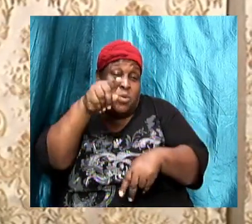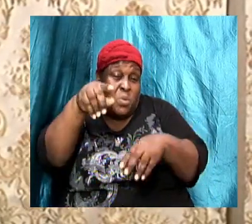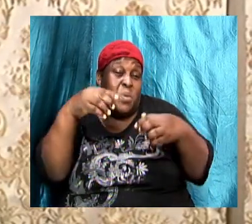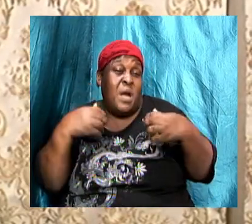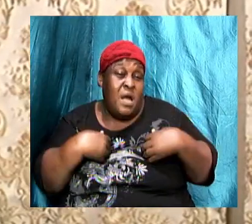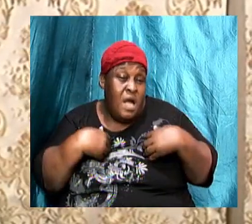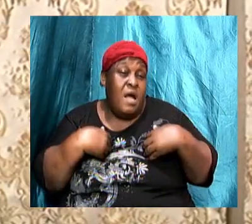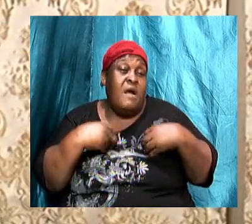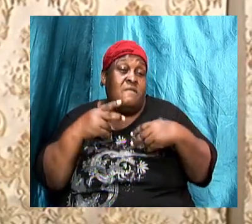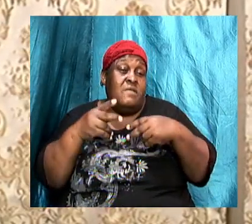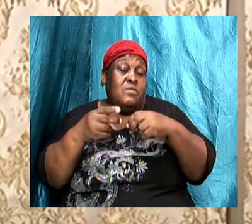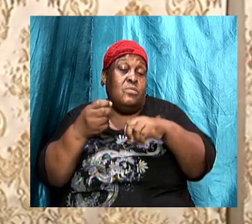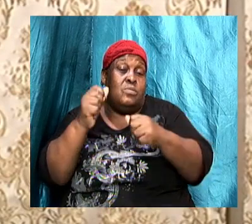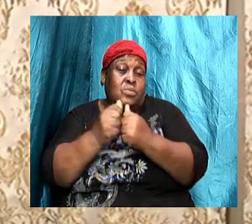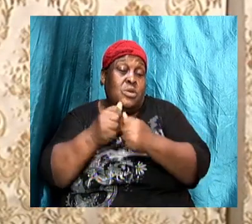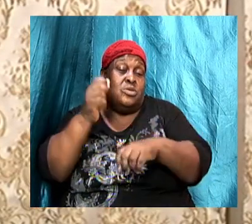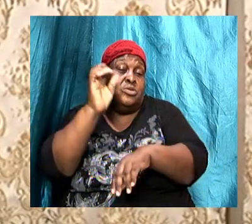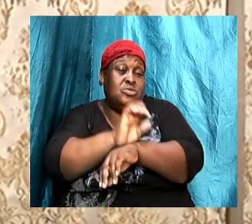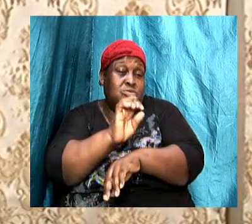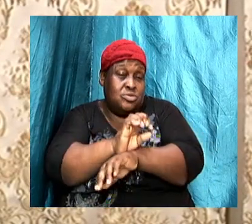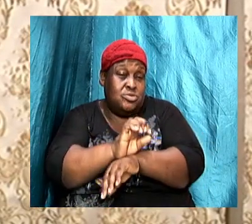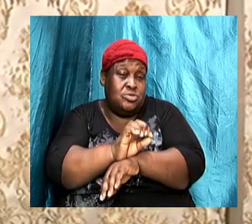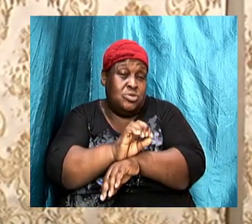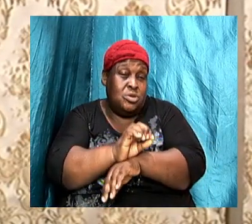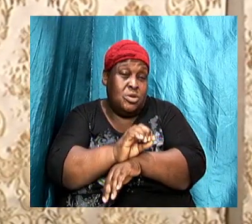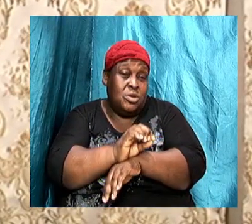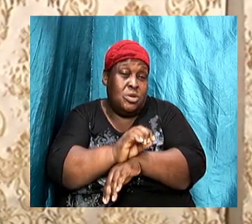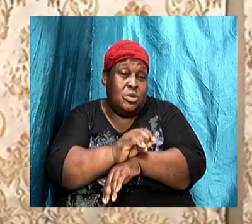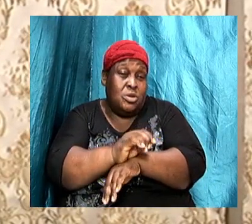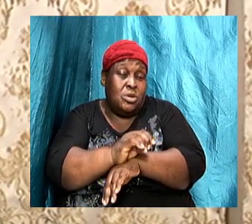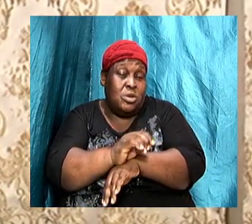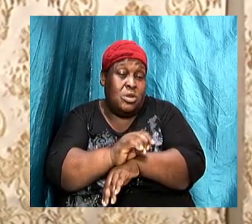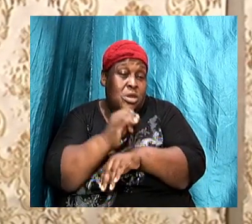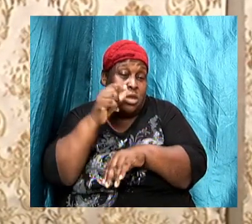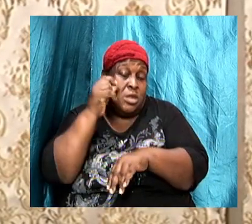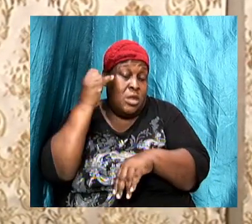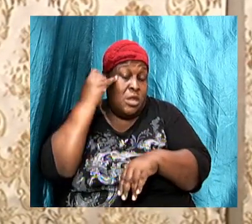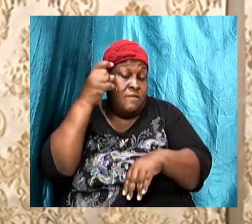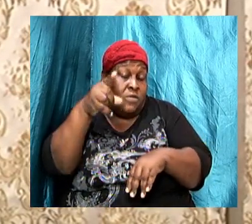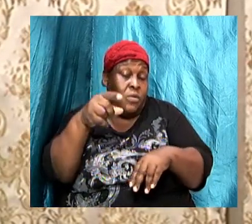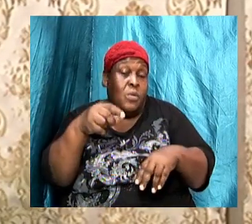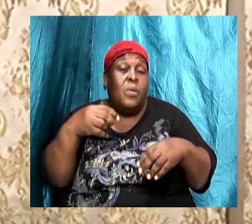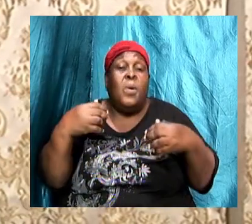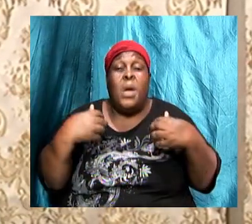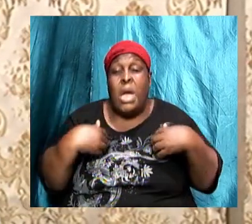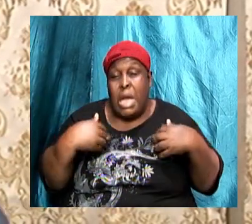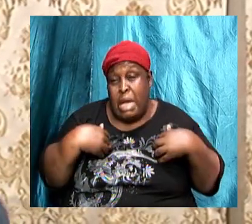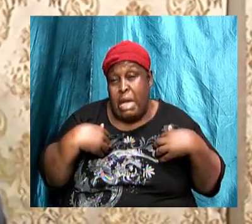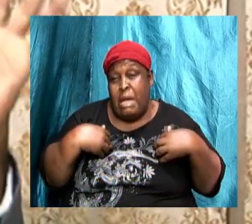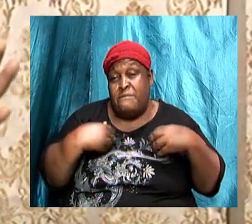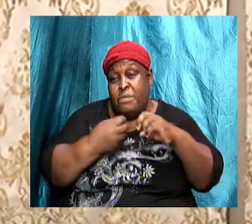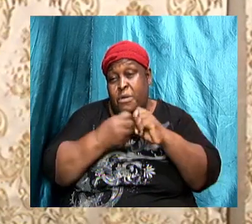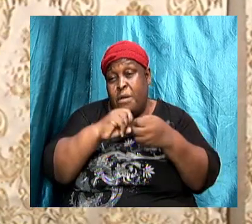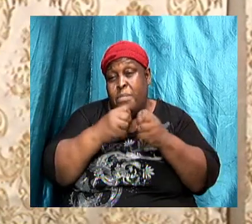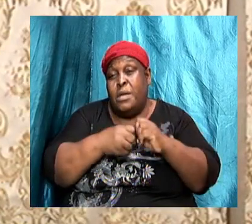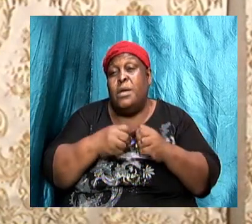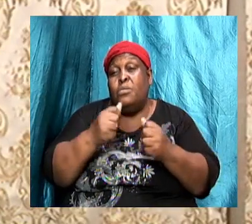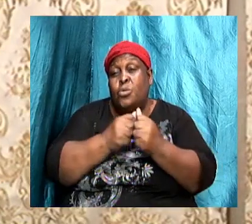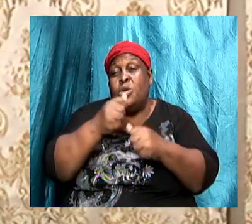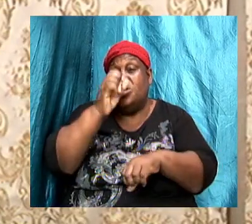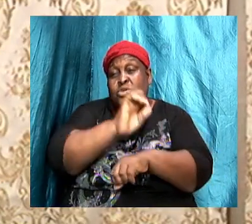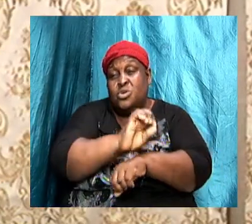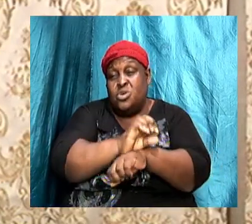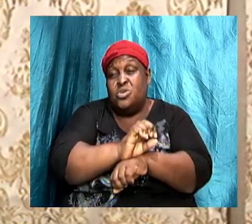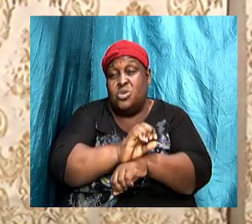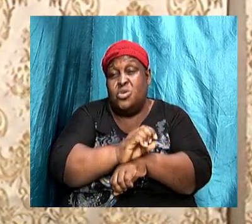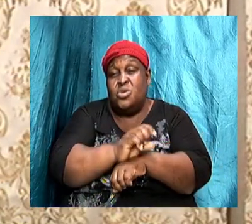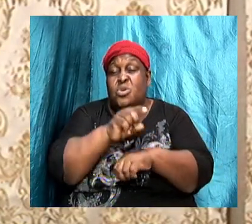you have a problem with the church, you have a problem with the person himself who owns, who set up the church as